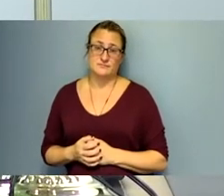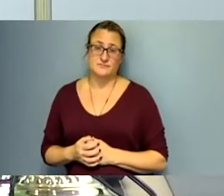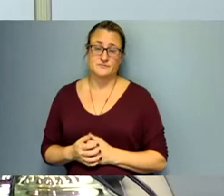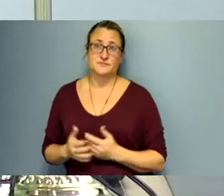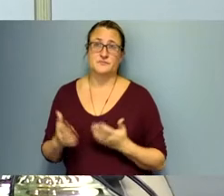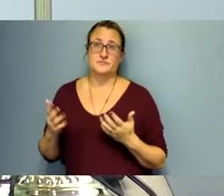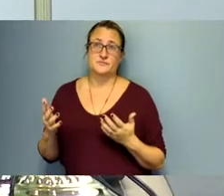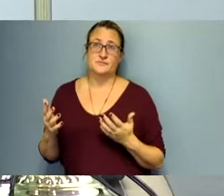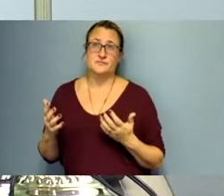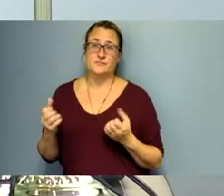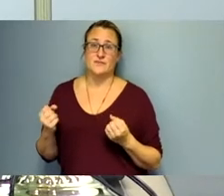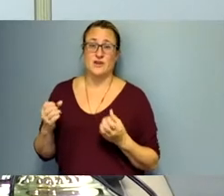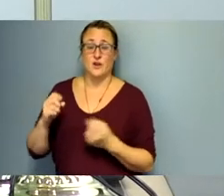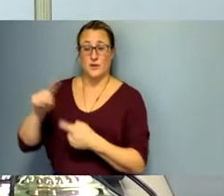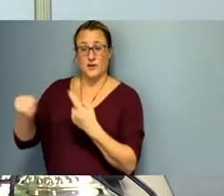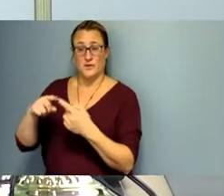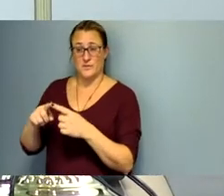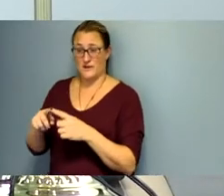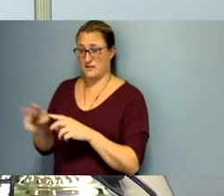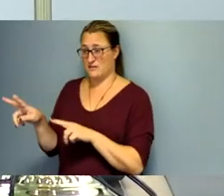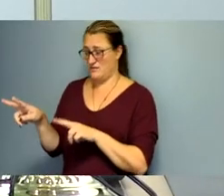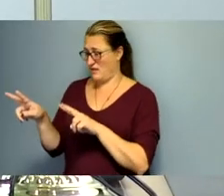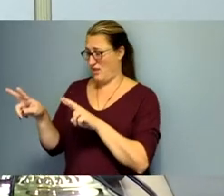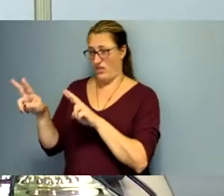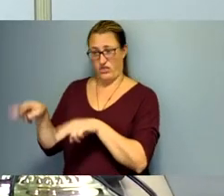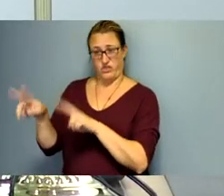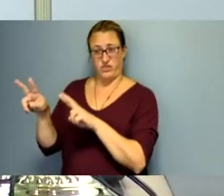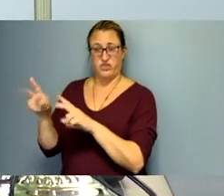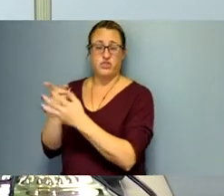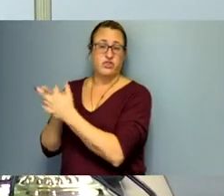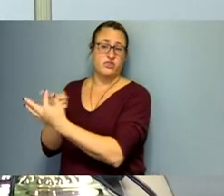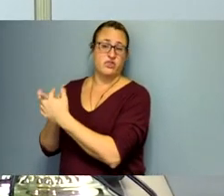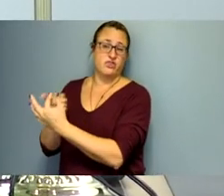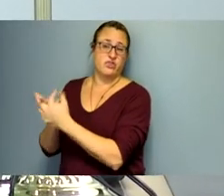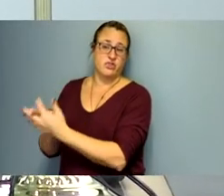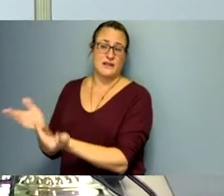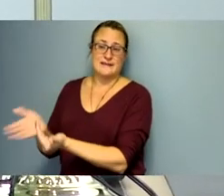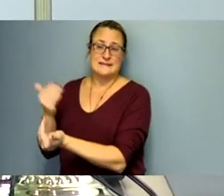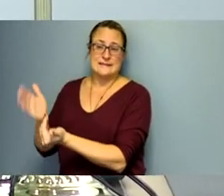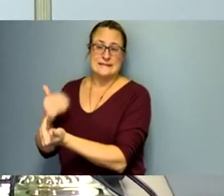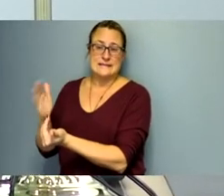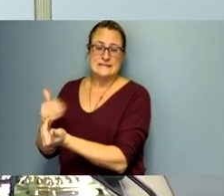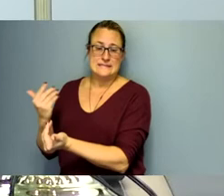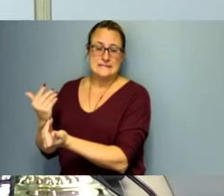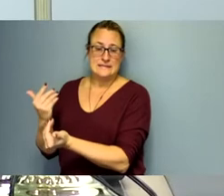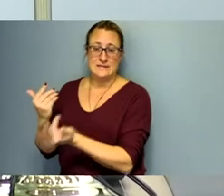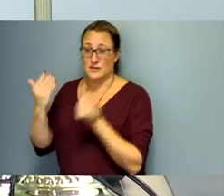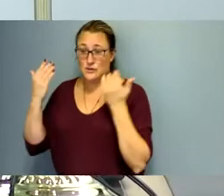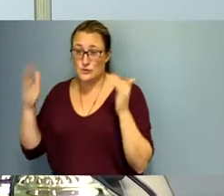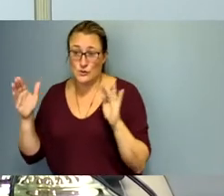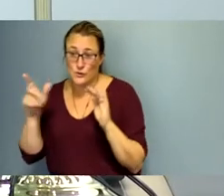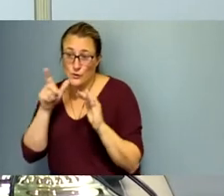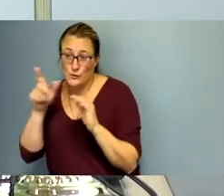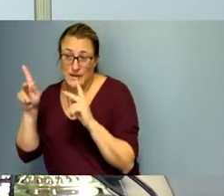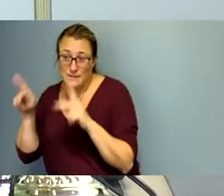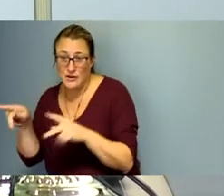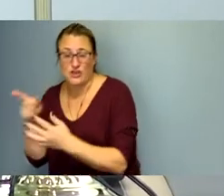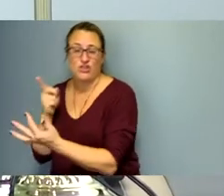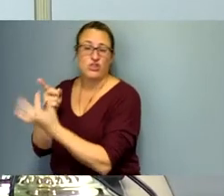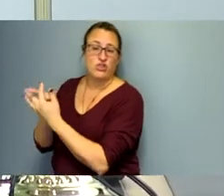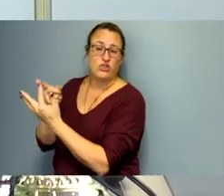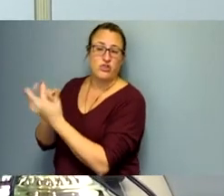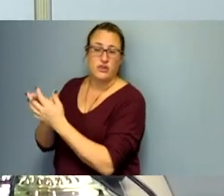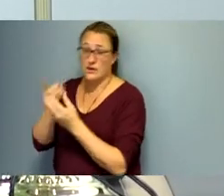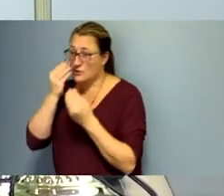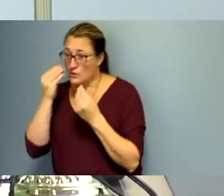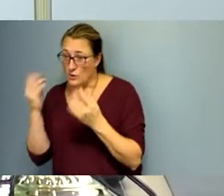easy when you dehumanize people to say awful things about them whether you even know who they are or not whether you care to find